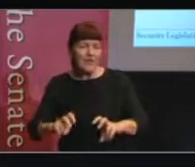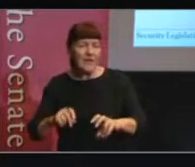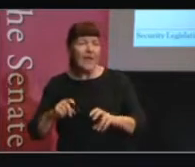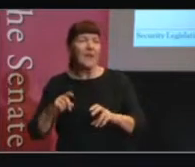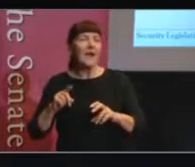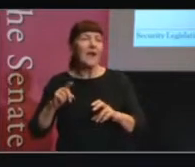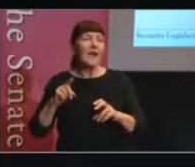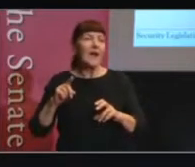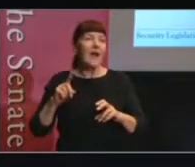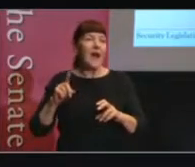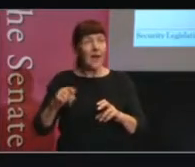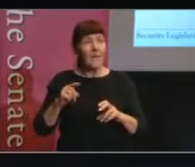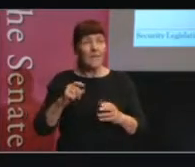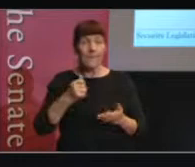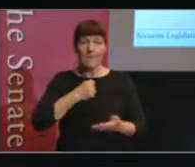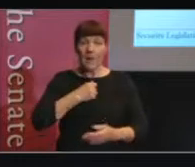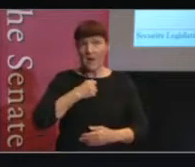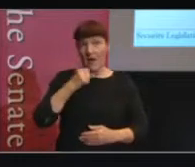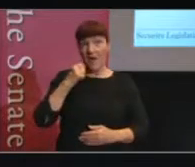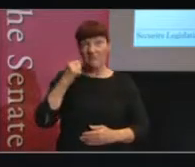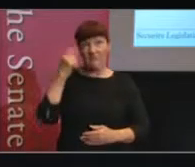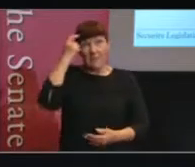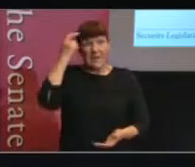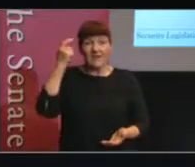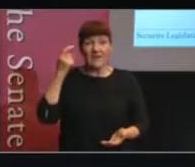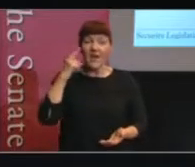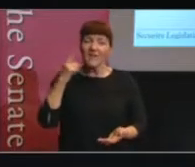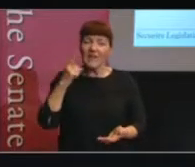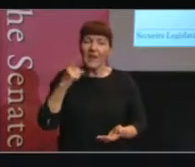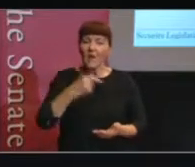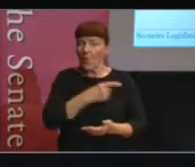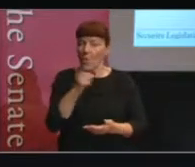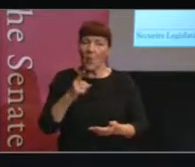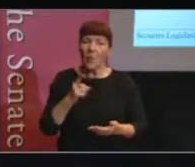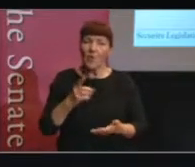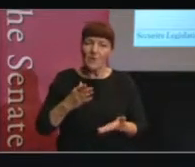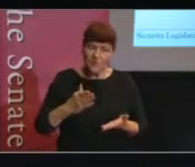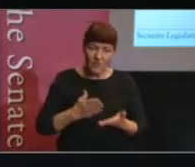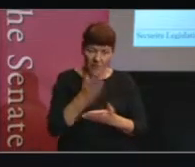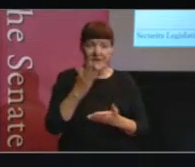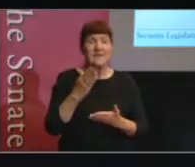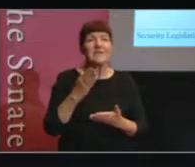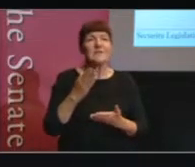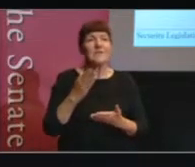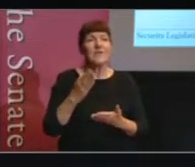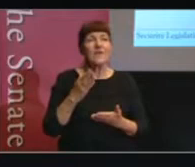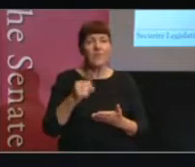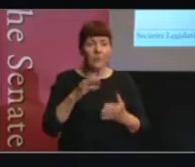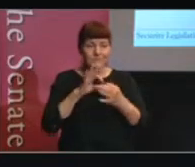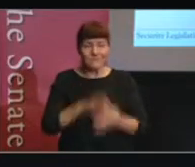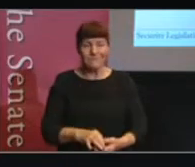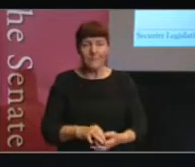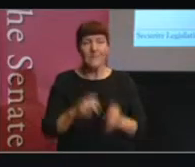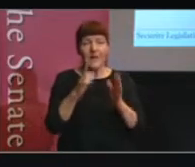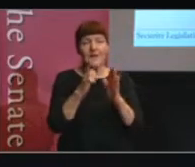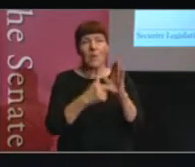my view, also deserves credit for all of the rights-enhancing changes that were made to these laws, because it's the scrutiny of